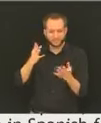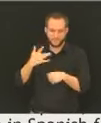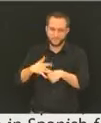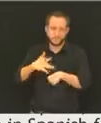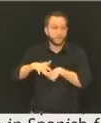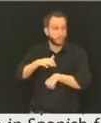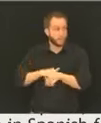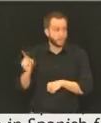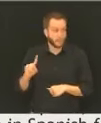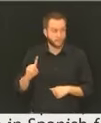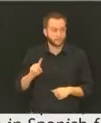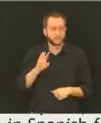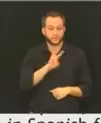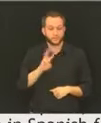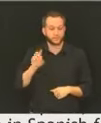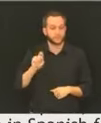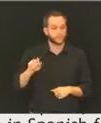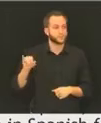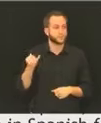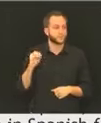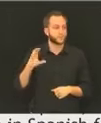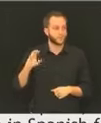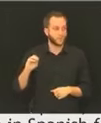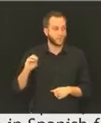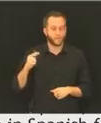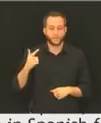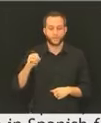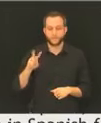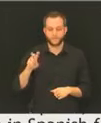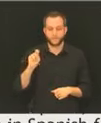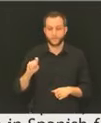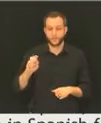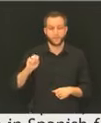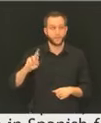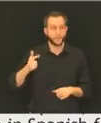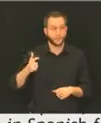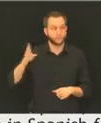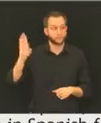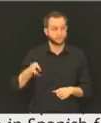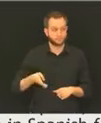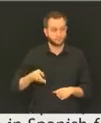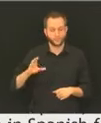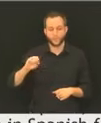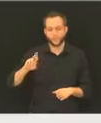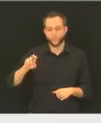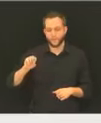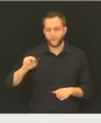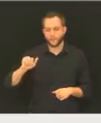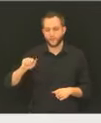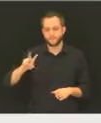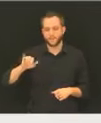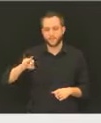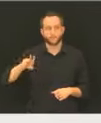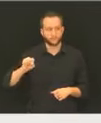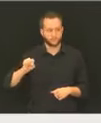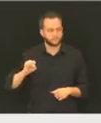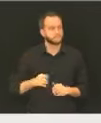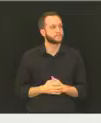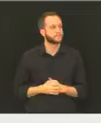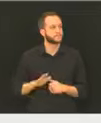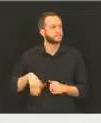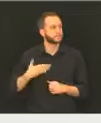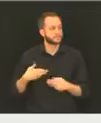.jocogov.org slash coronavirus. Next slide. All right.